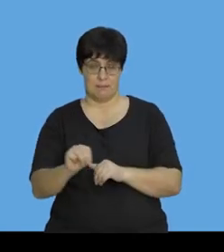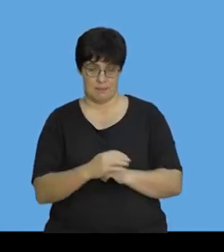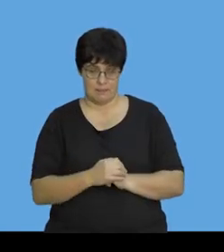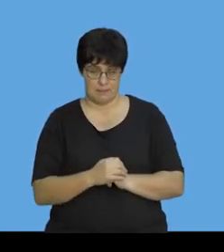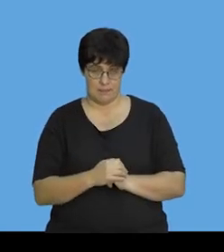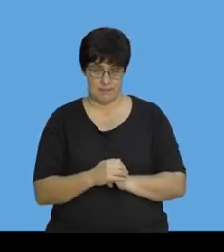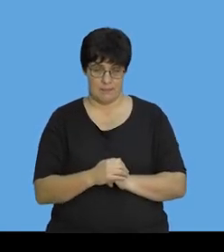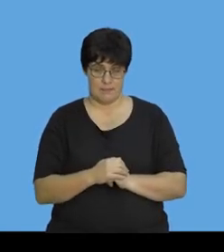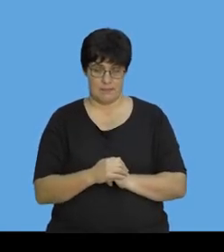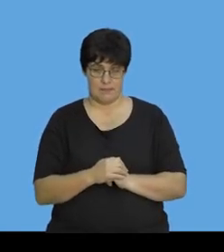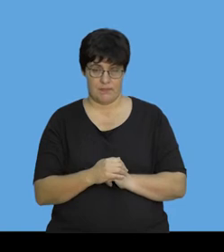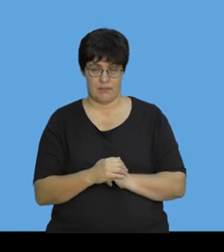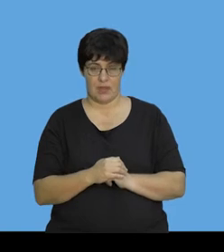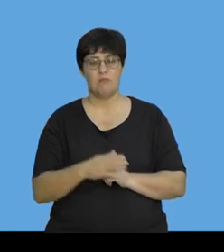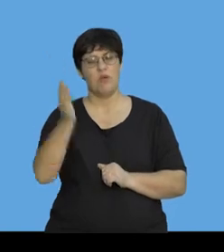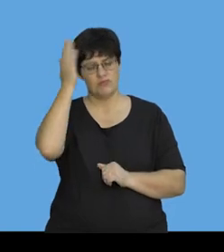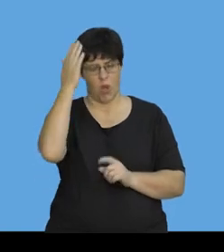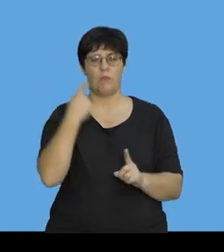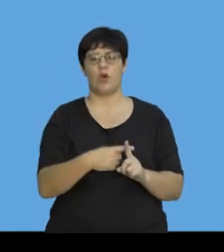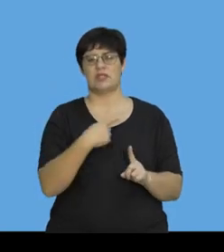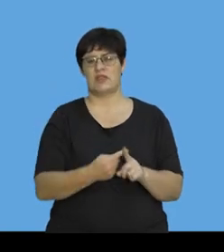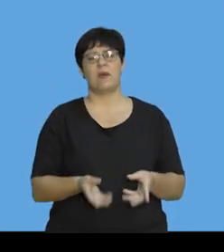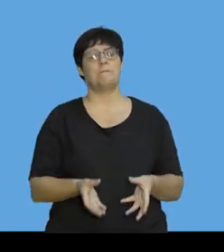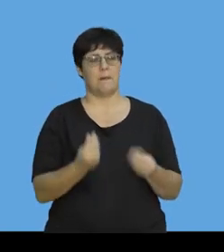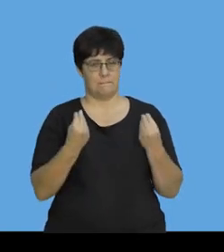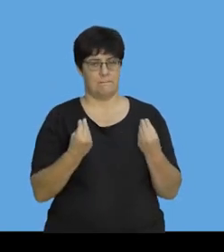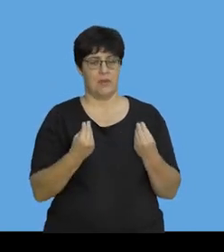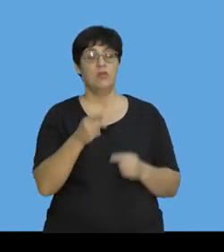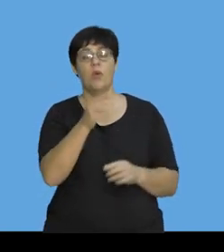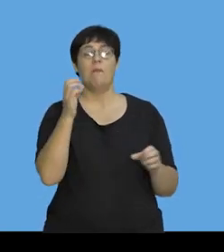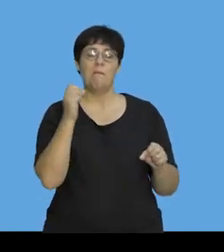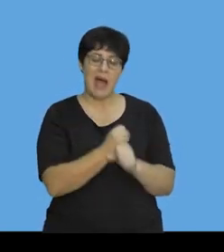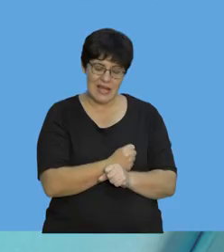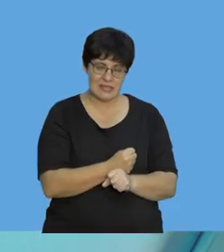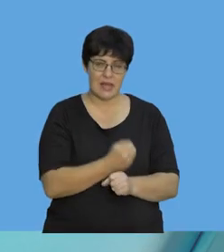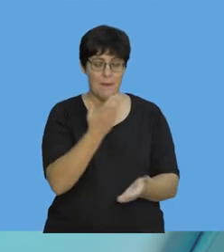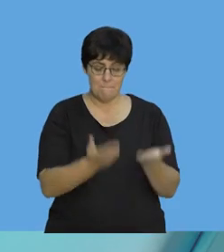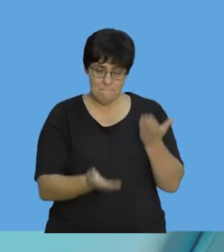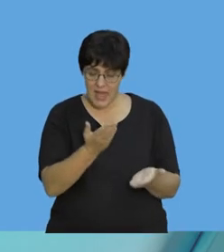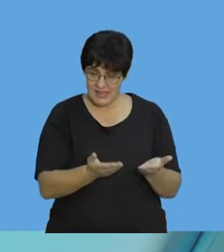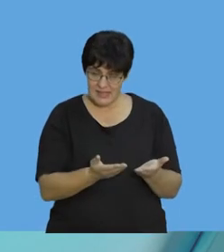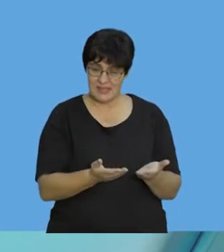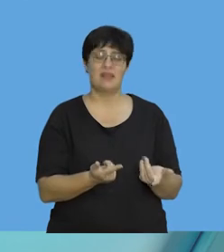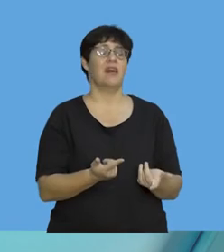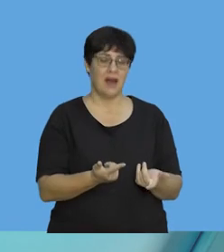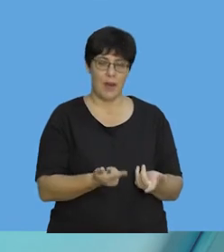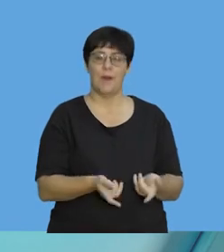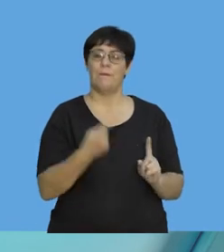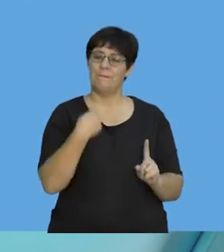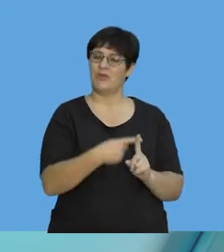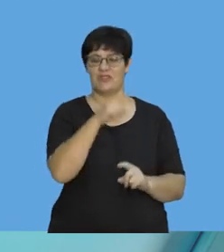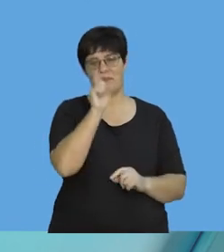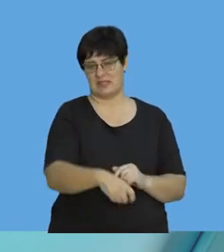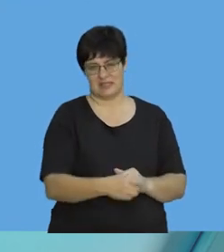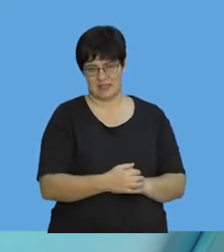point, I know I'm going to get a positive answer for mass. I have to get a positive answer for mass.